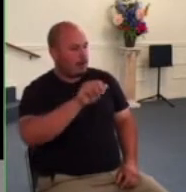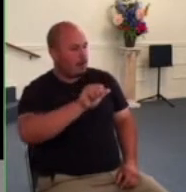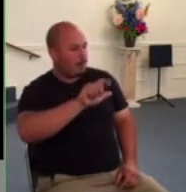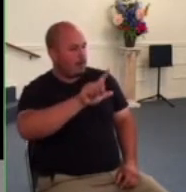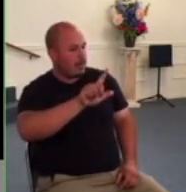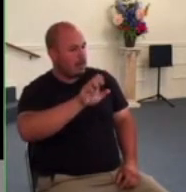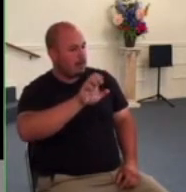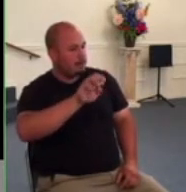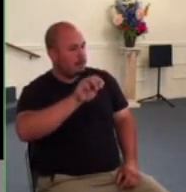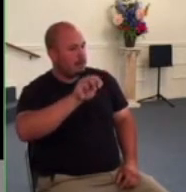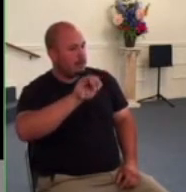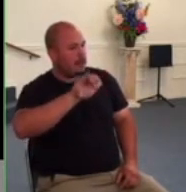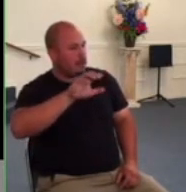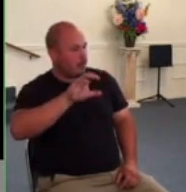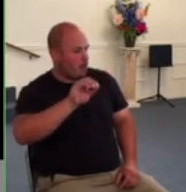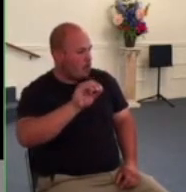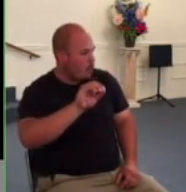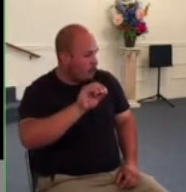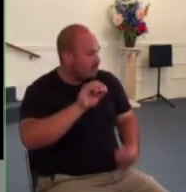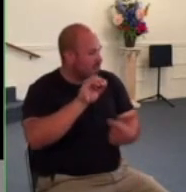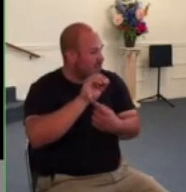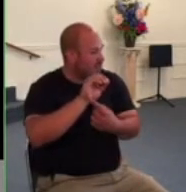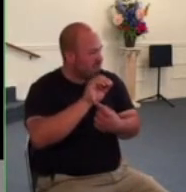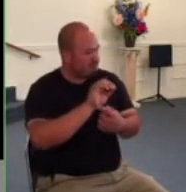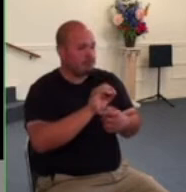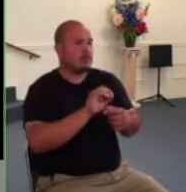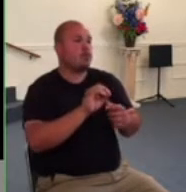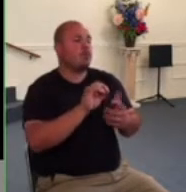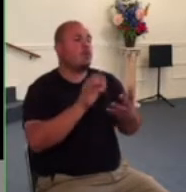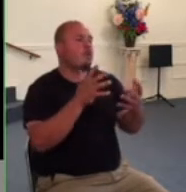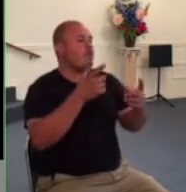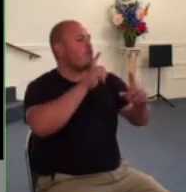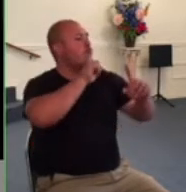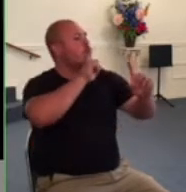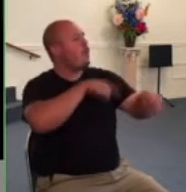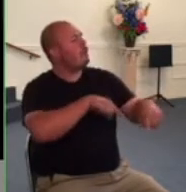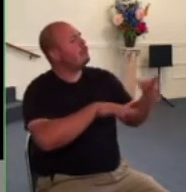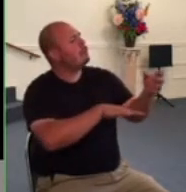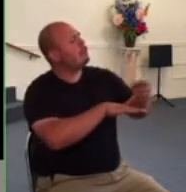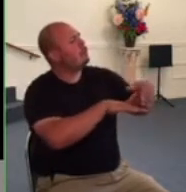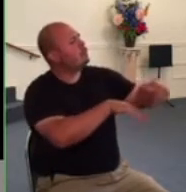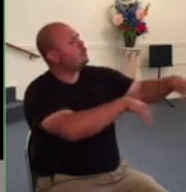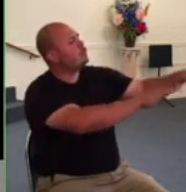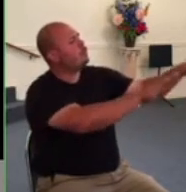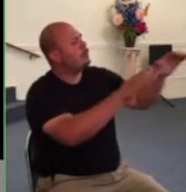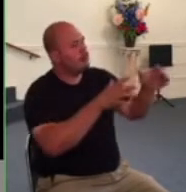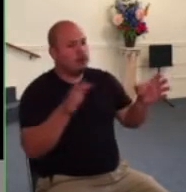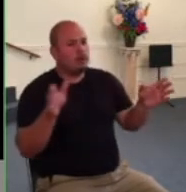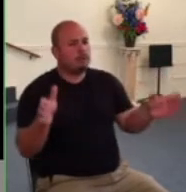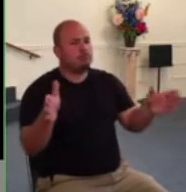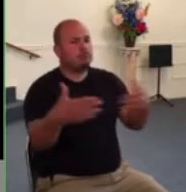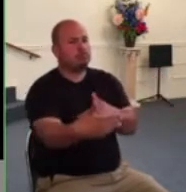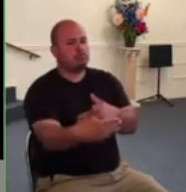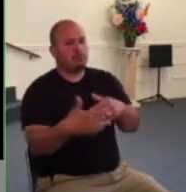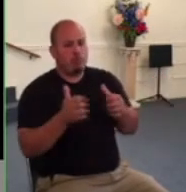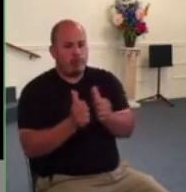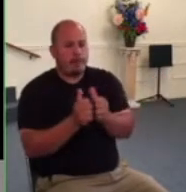stood up in the sanhedrin and ordered that the men be put outside for a little while then he addressed the sanhedrin